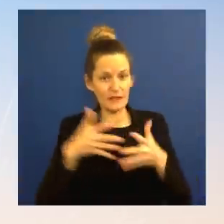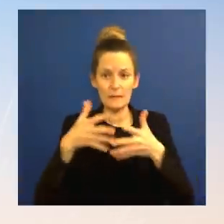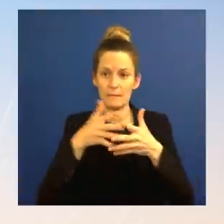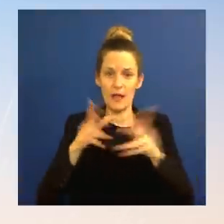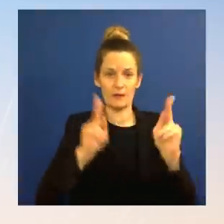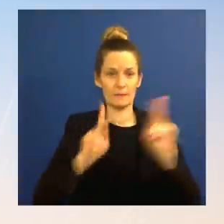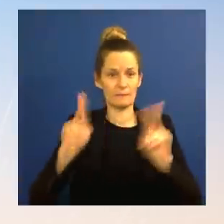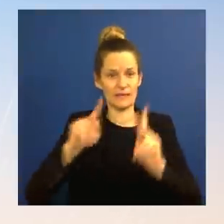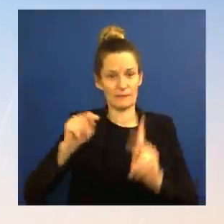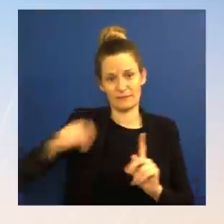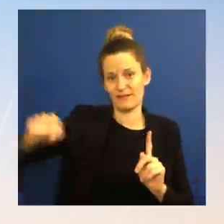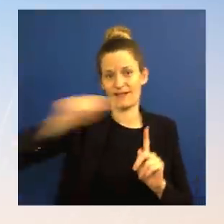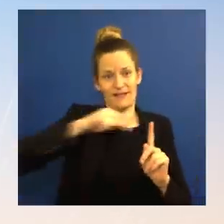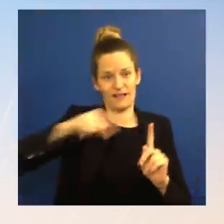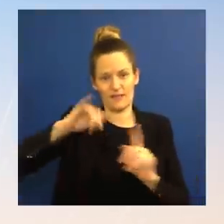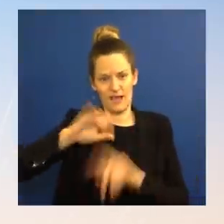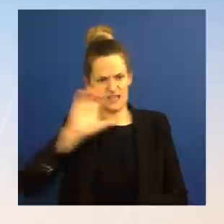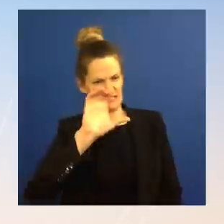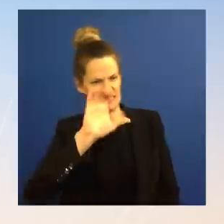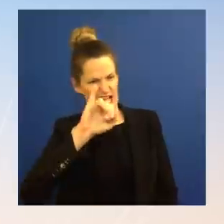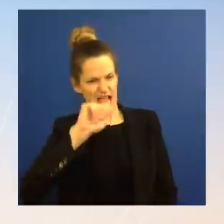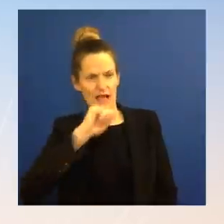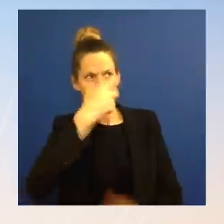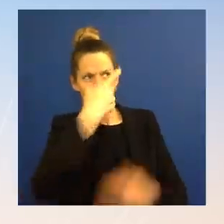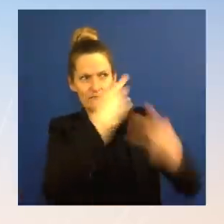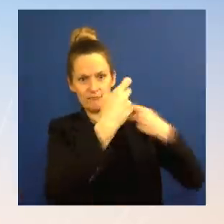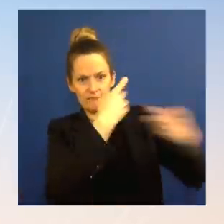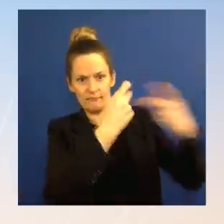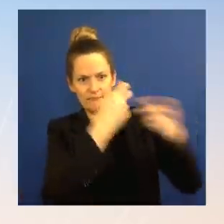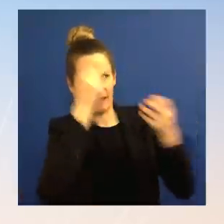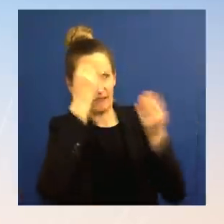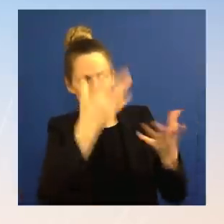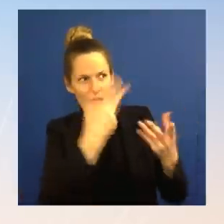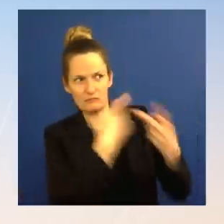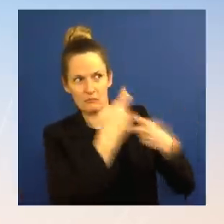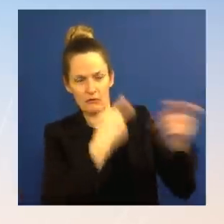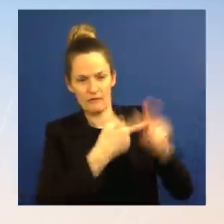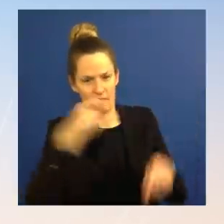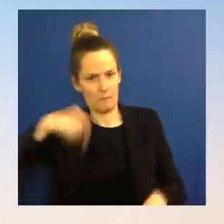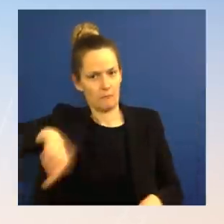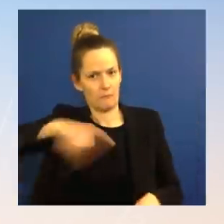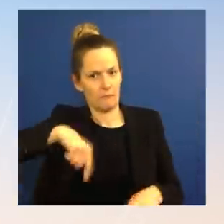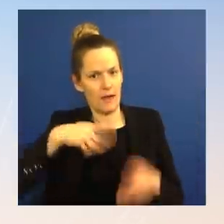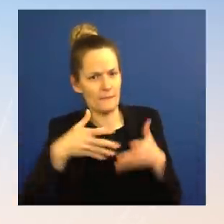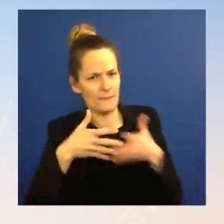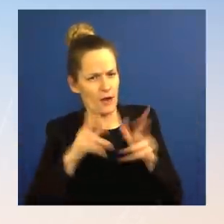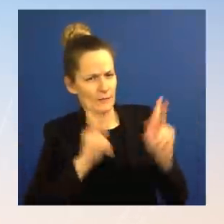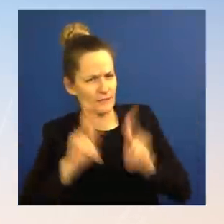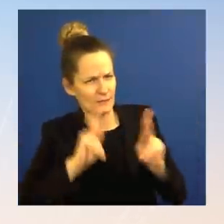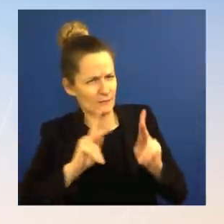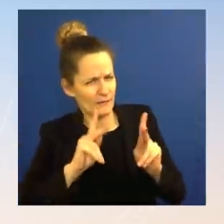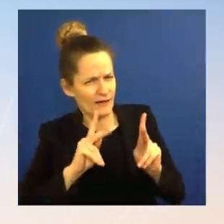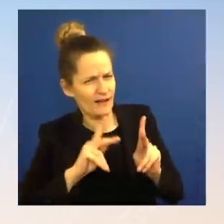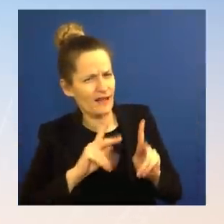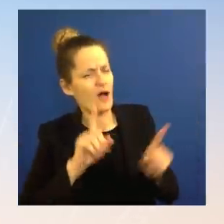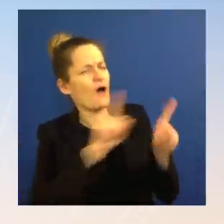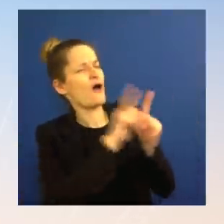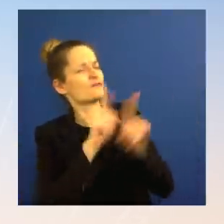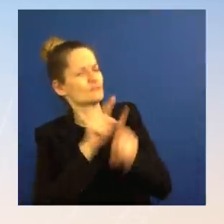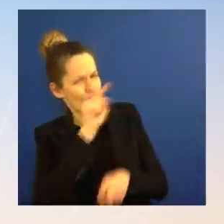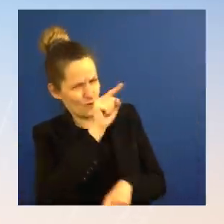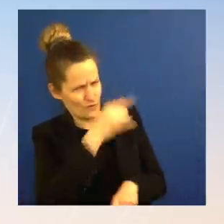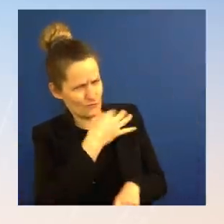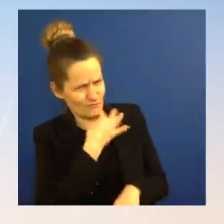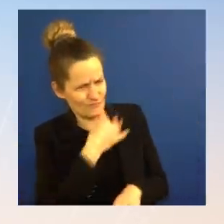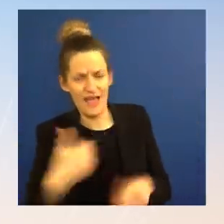Counsel Durham, there was a technology executive who was, quote, mining the Executive Office of the President's DNS traffic and other data.